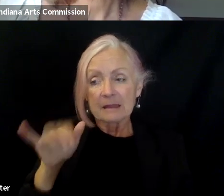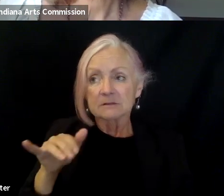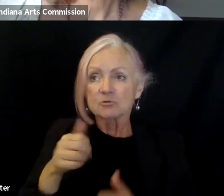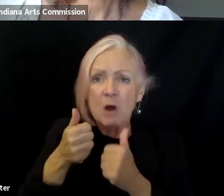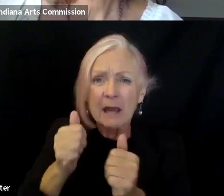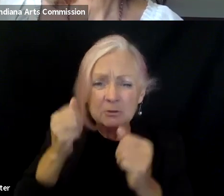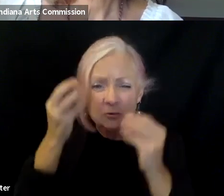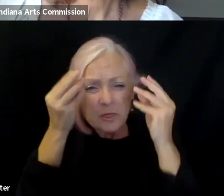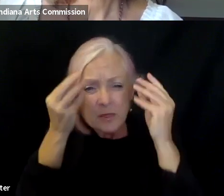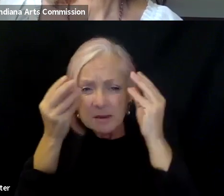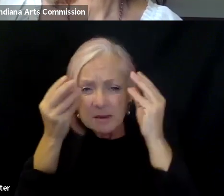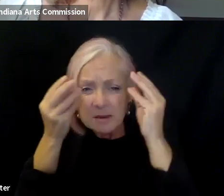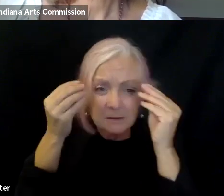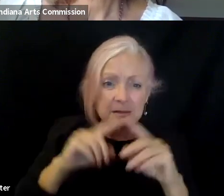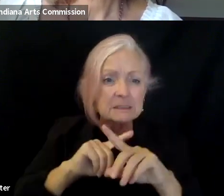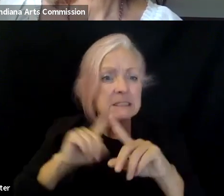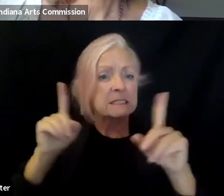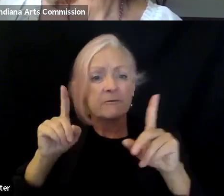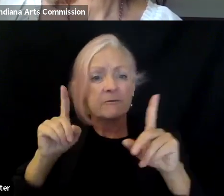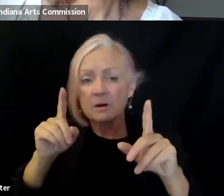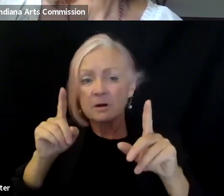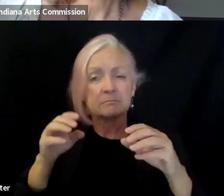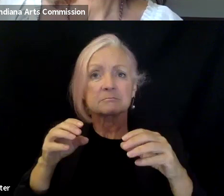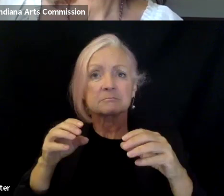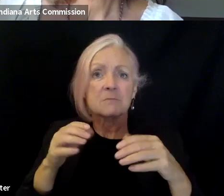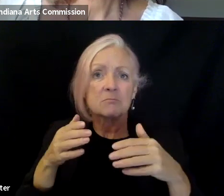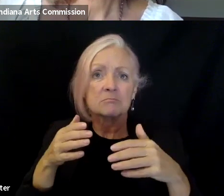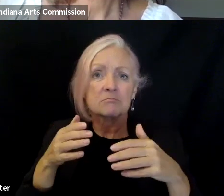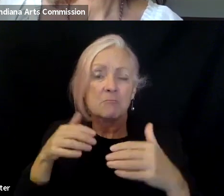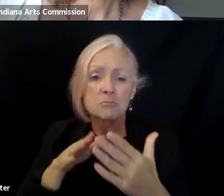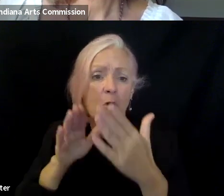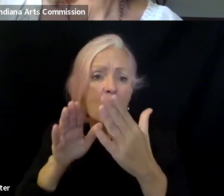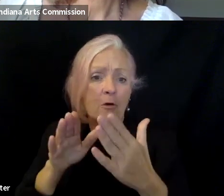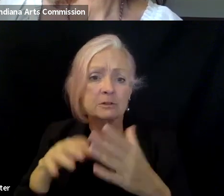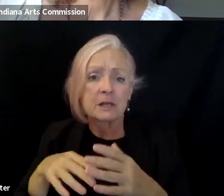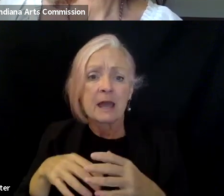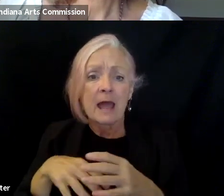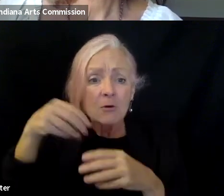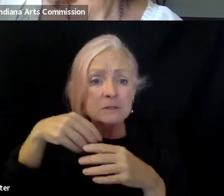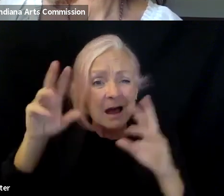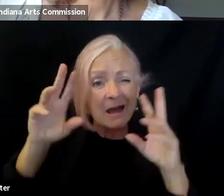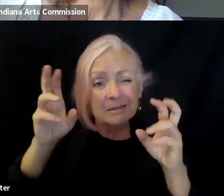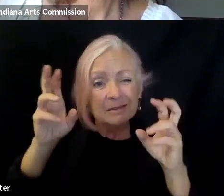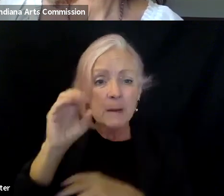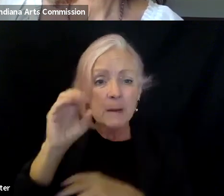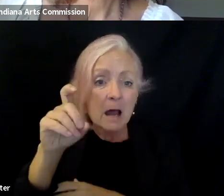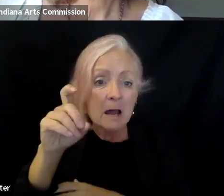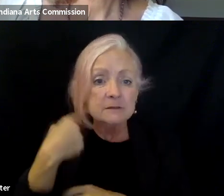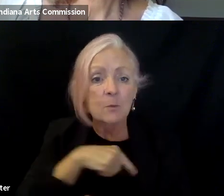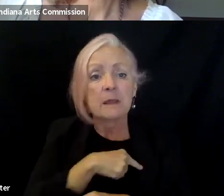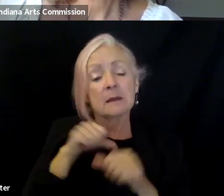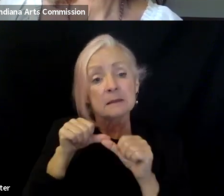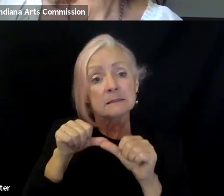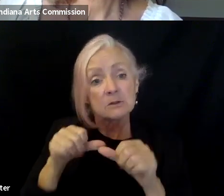and looking into, uh, other areas. So, um, um, you know, we continue to grow in Indiana and, and definitely